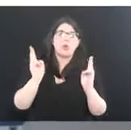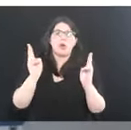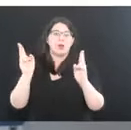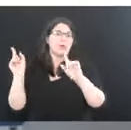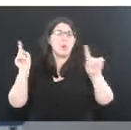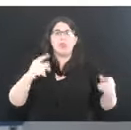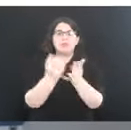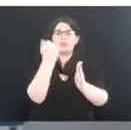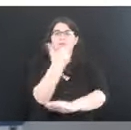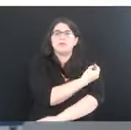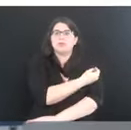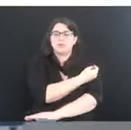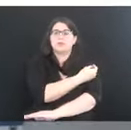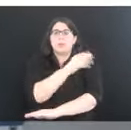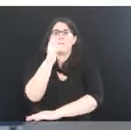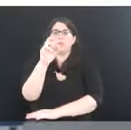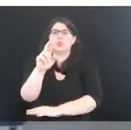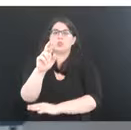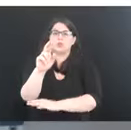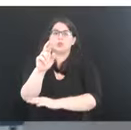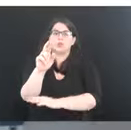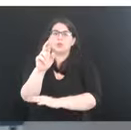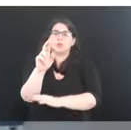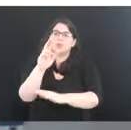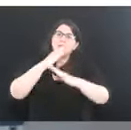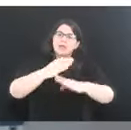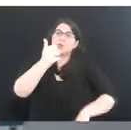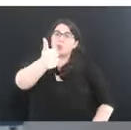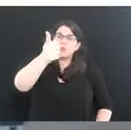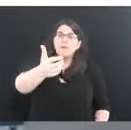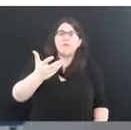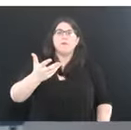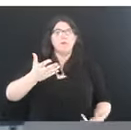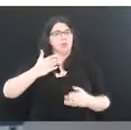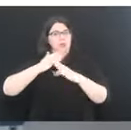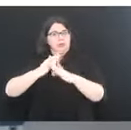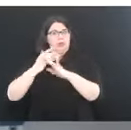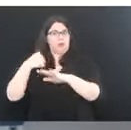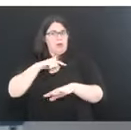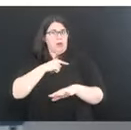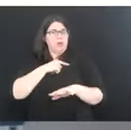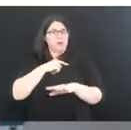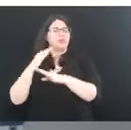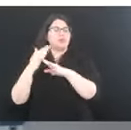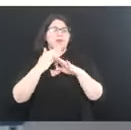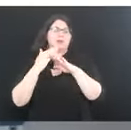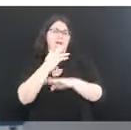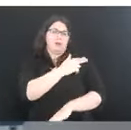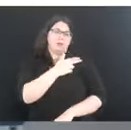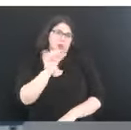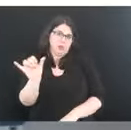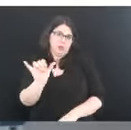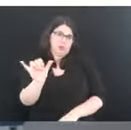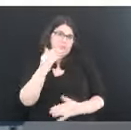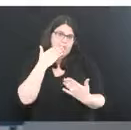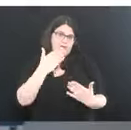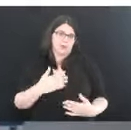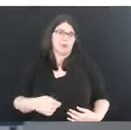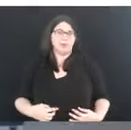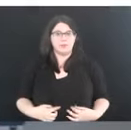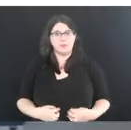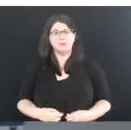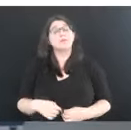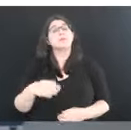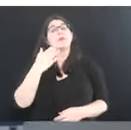get boosted. That protects you, protects us all and protects our hospitals. Thank you. Thank you,